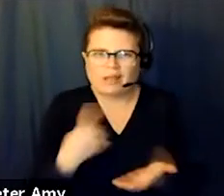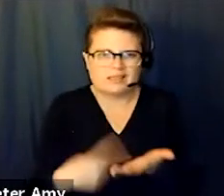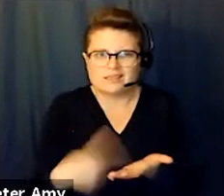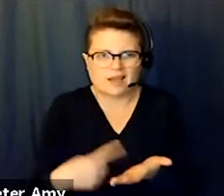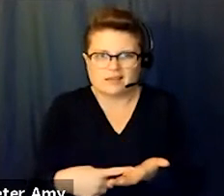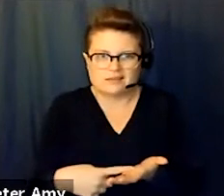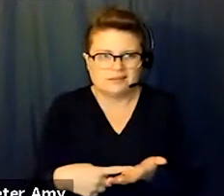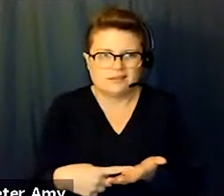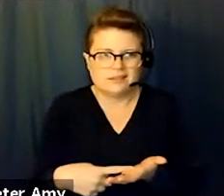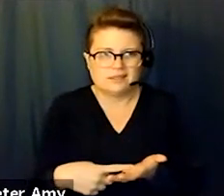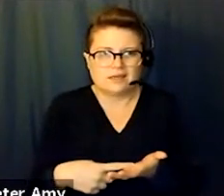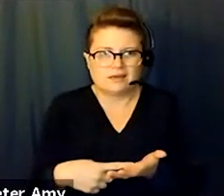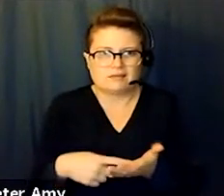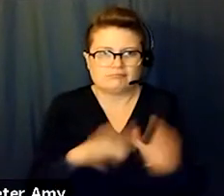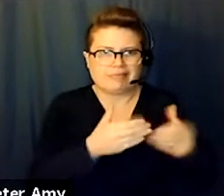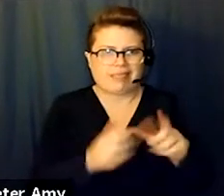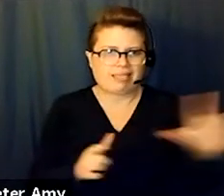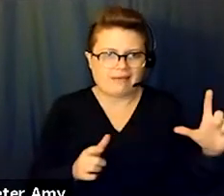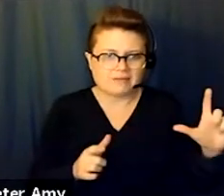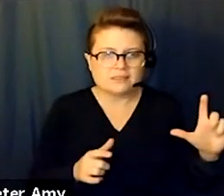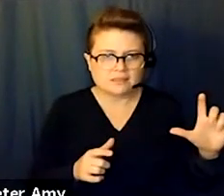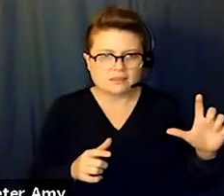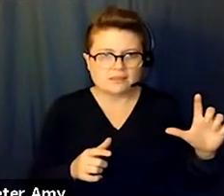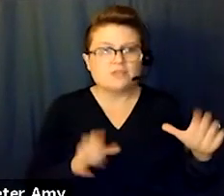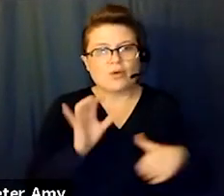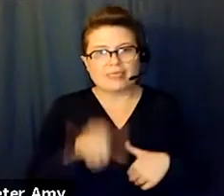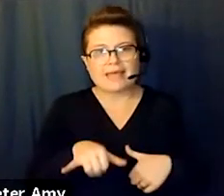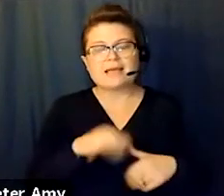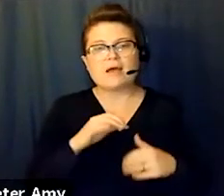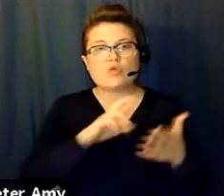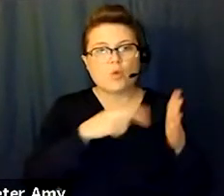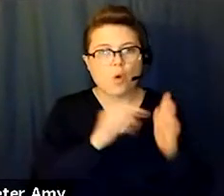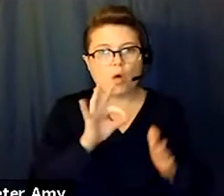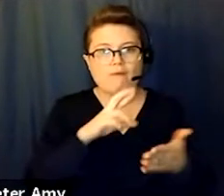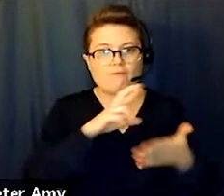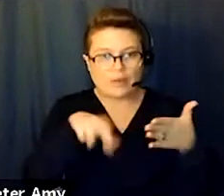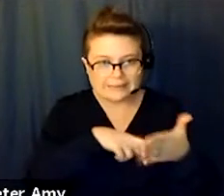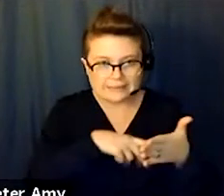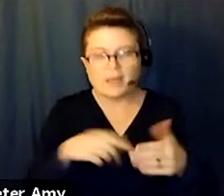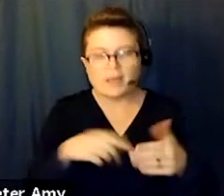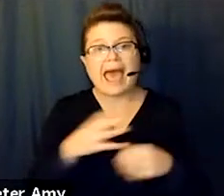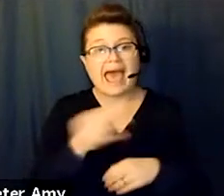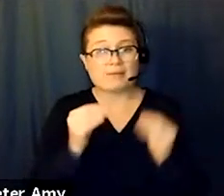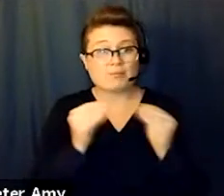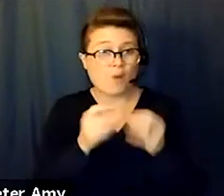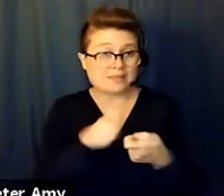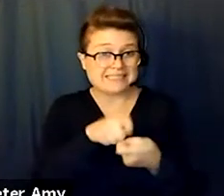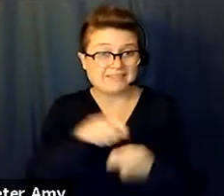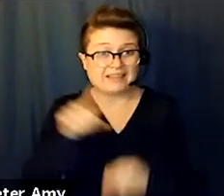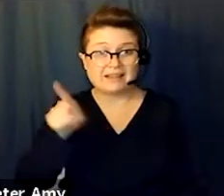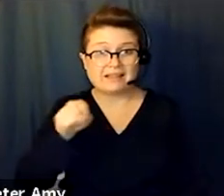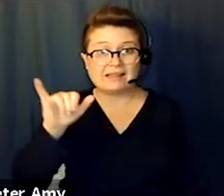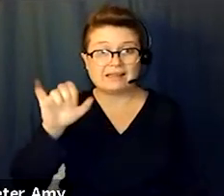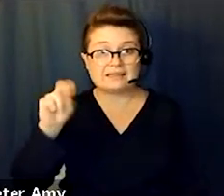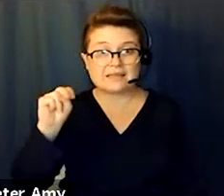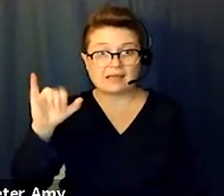the left. And that is the role of racism and more particularly of Zionism. And just